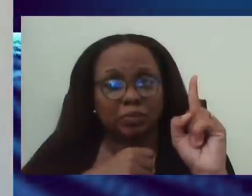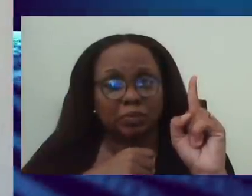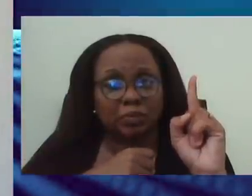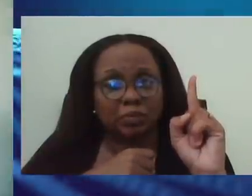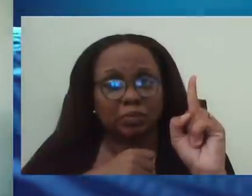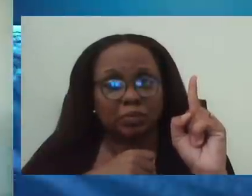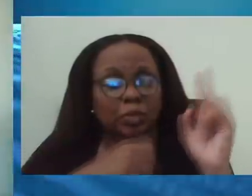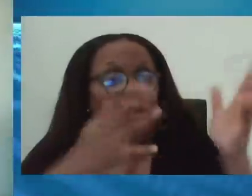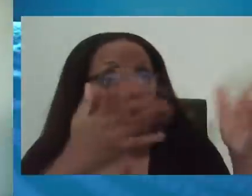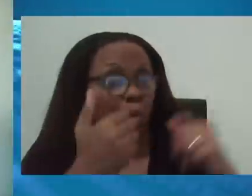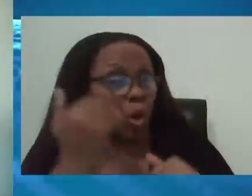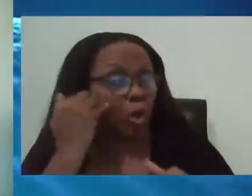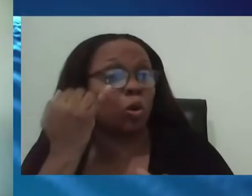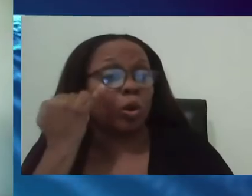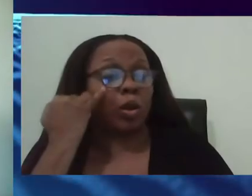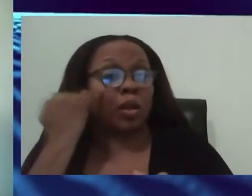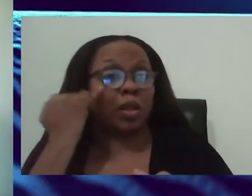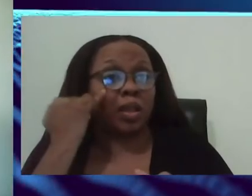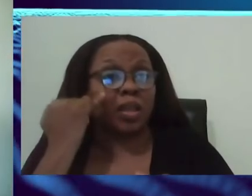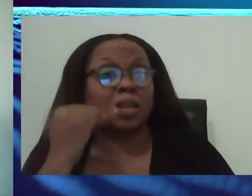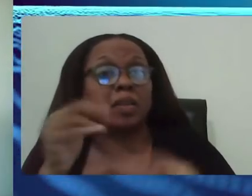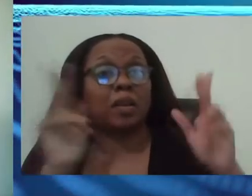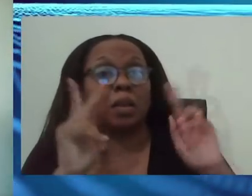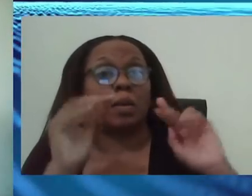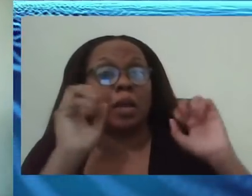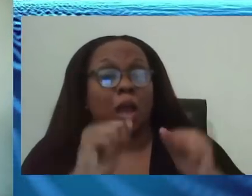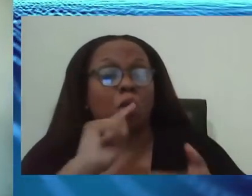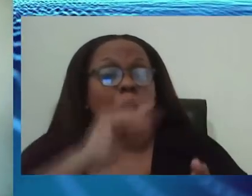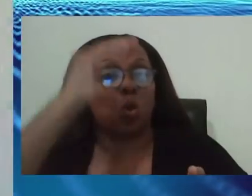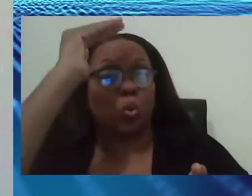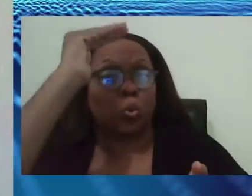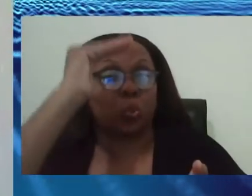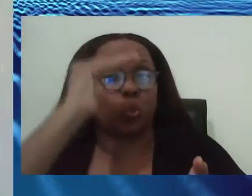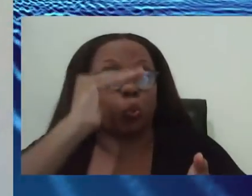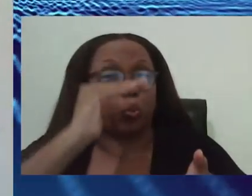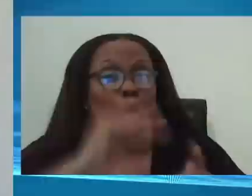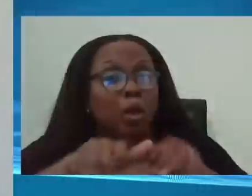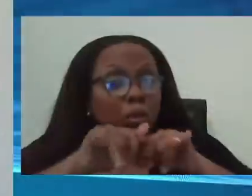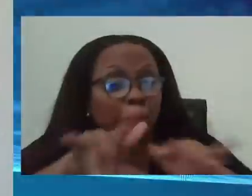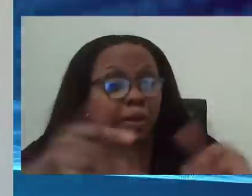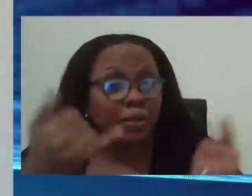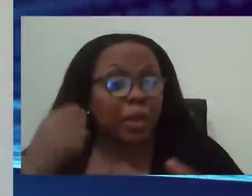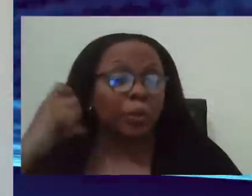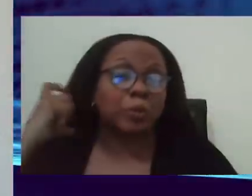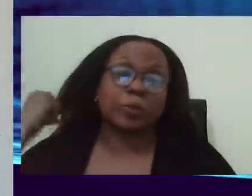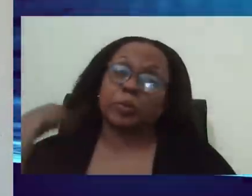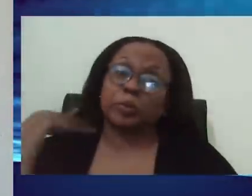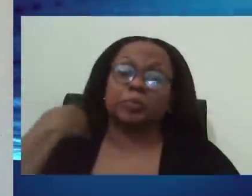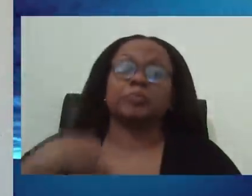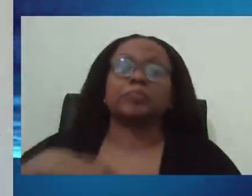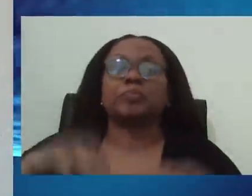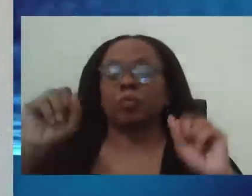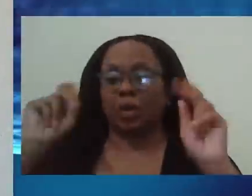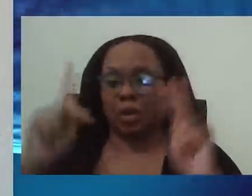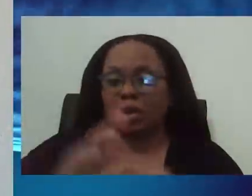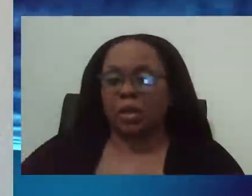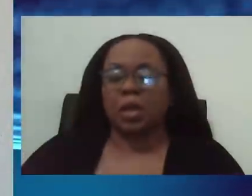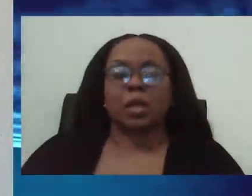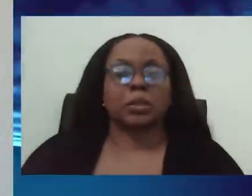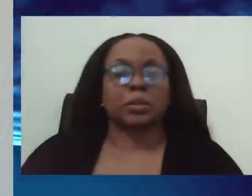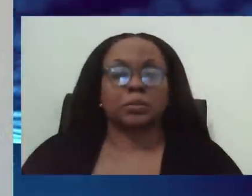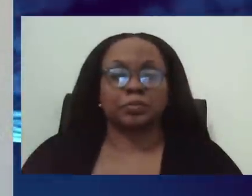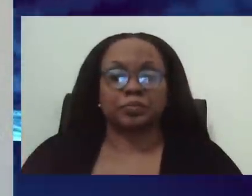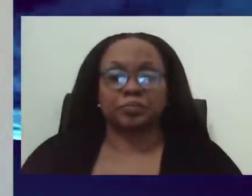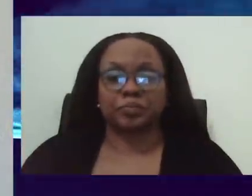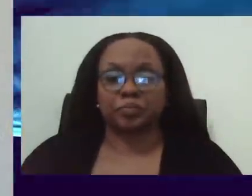Very correct, Dr. Sobers-Granham. Okay. Yes. So the measures that are in place have not so far slowed